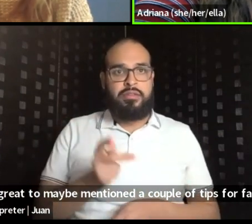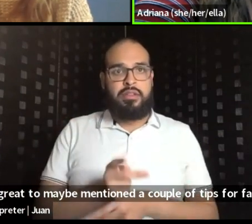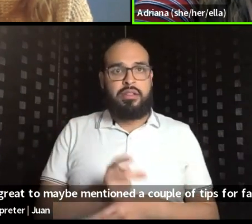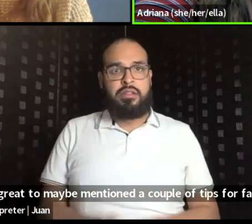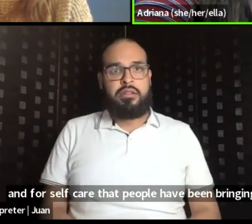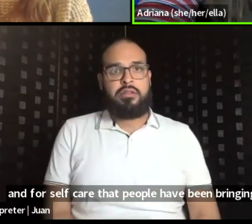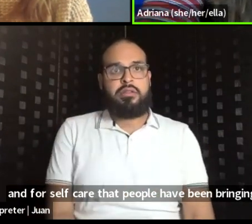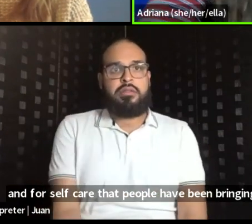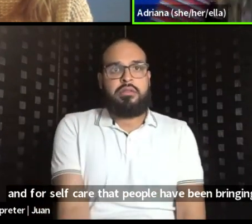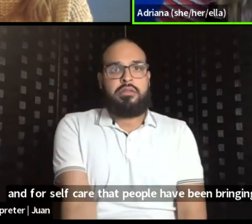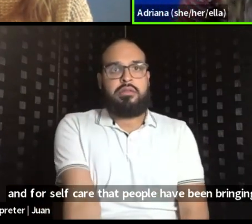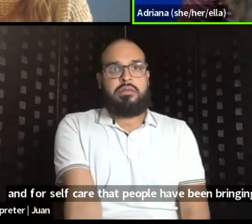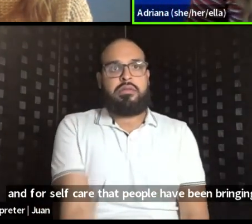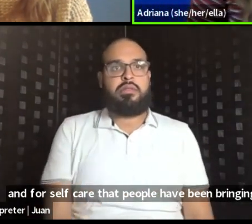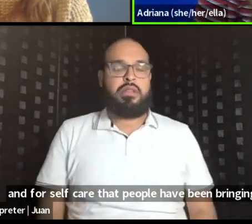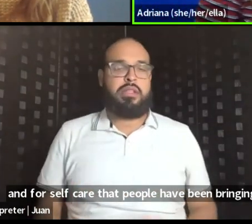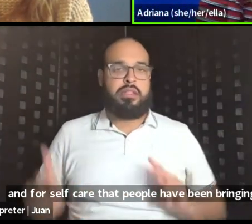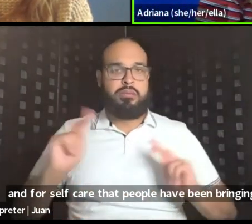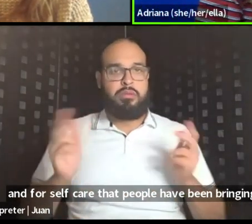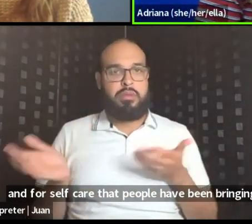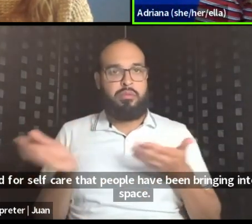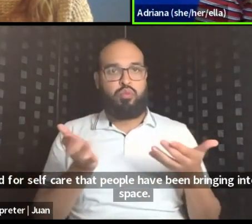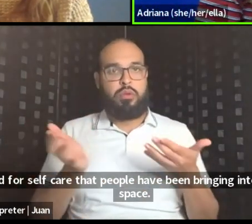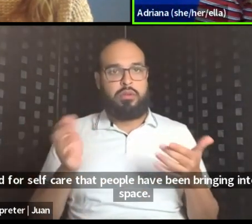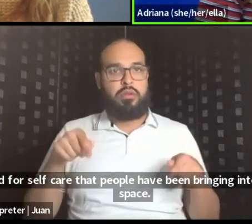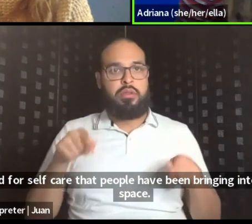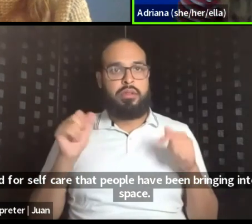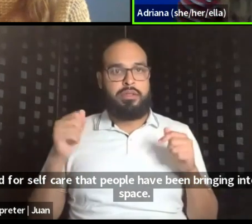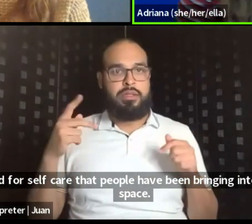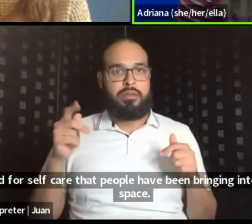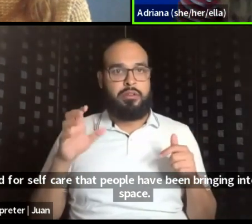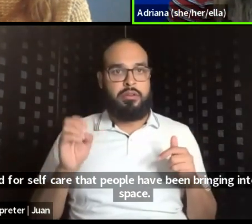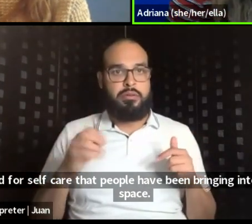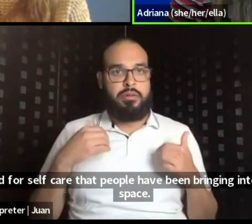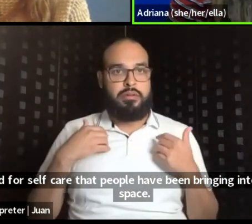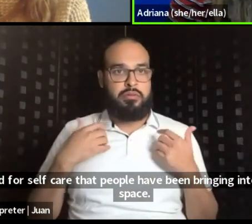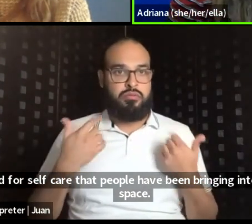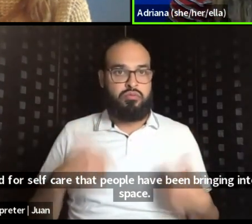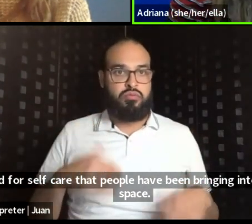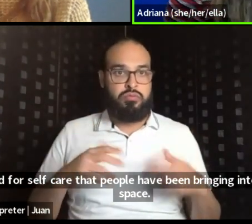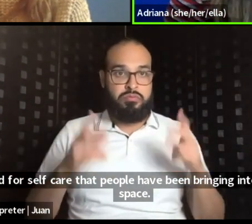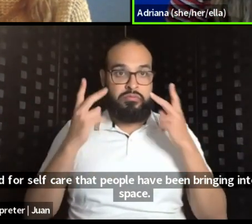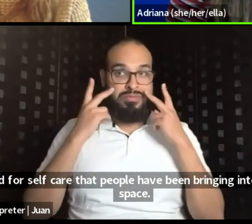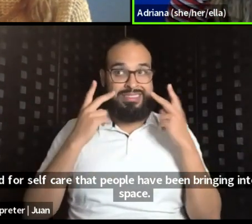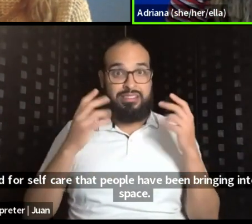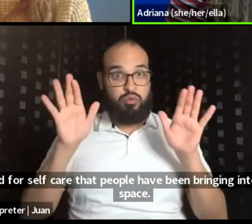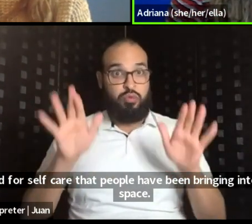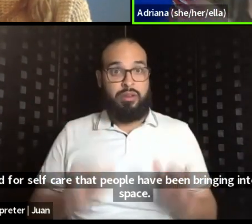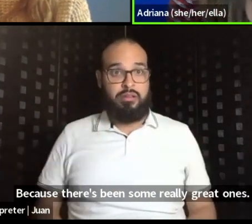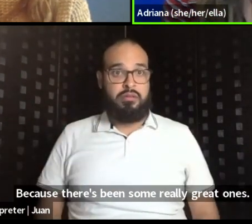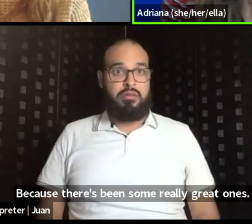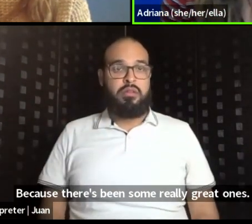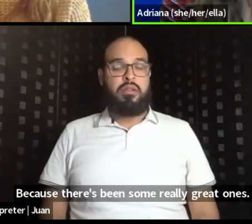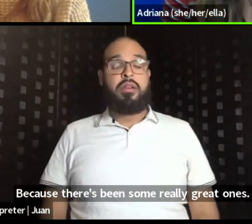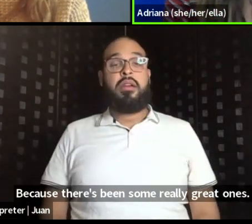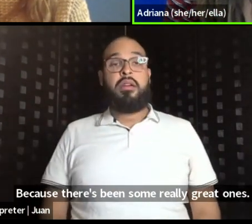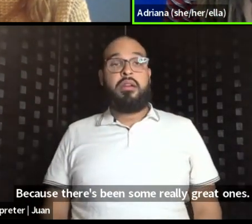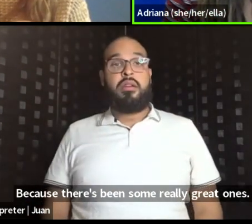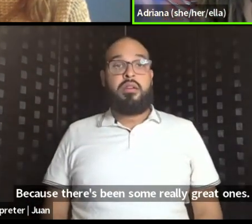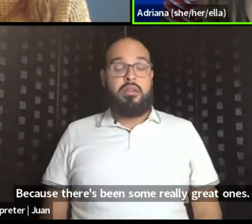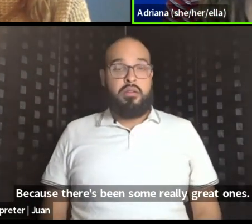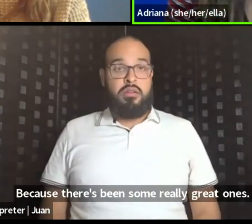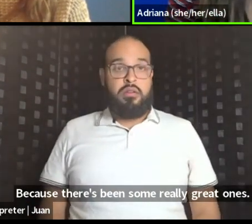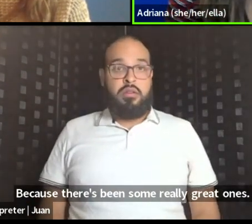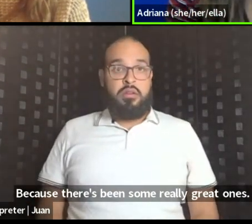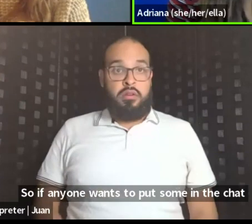bringing into this space, um, because there's have been some really great ones. Um, so if anyone wants to, um,